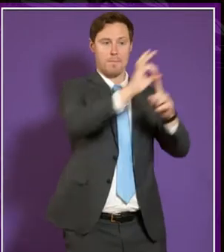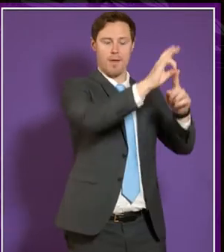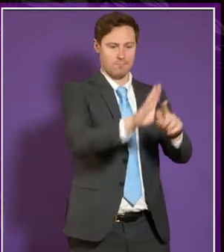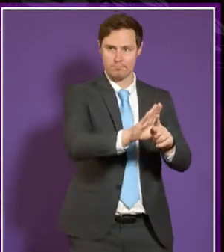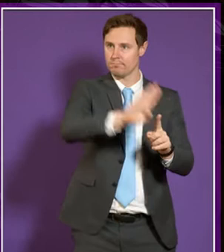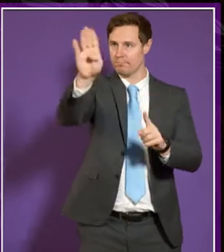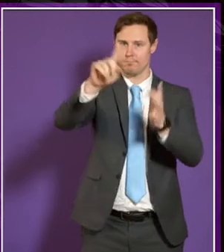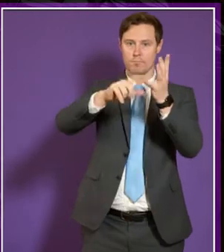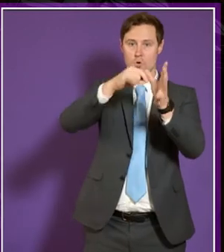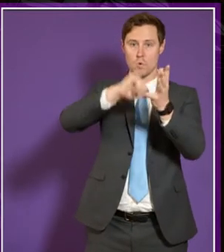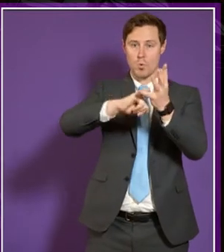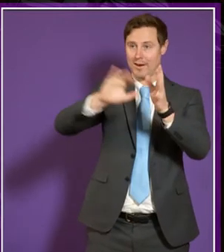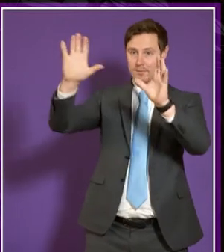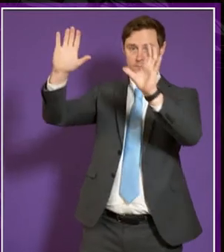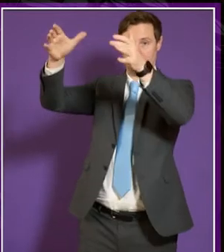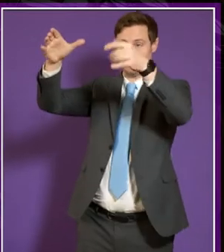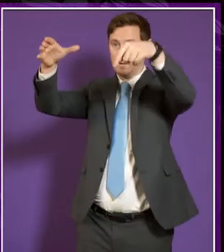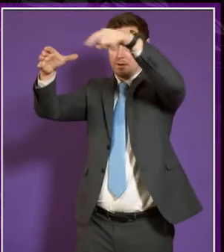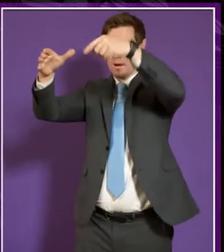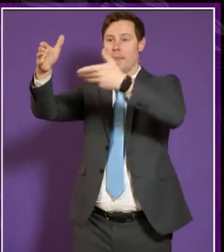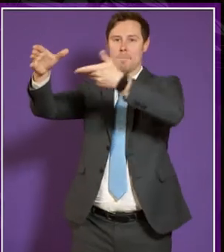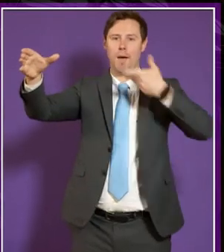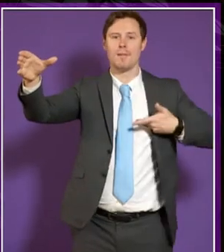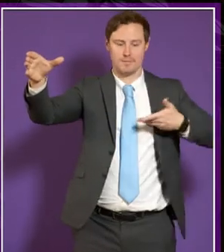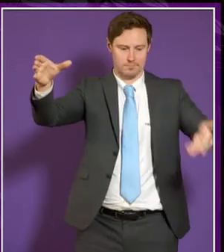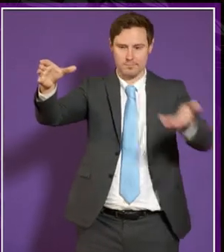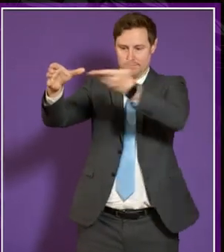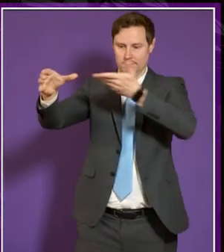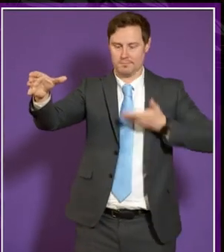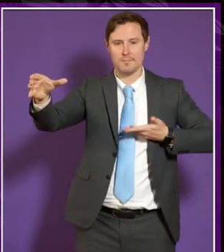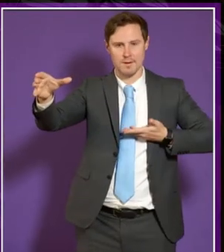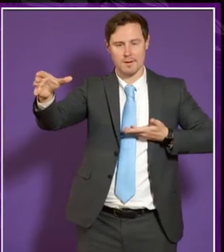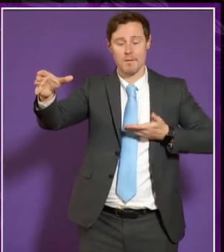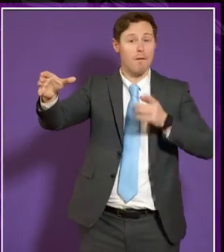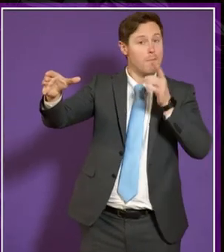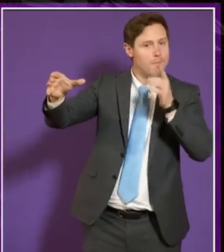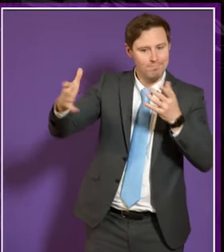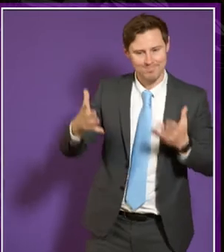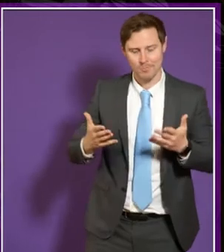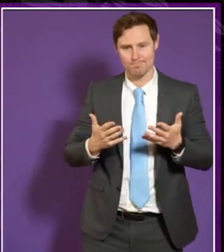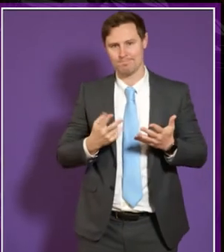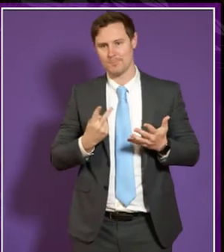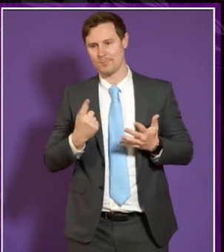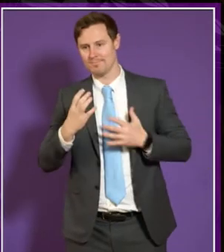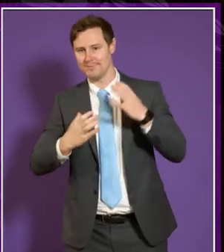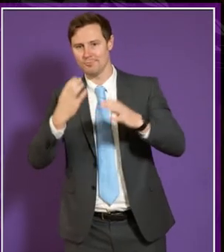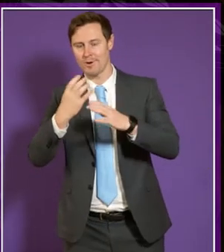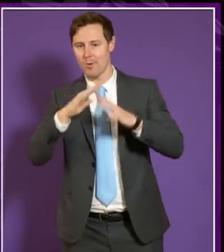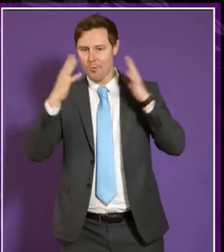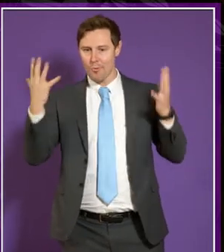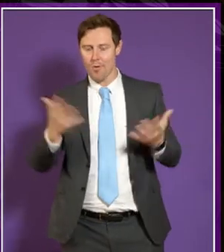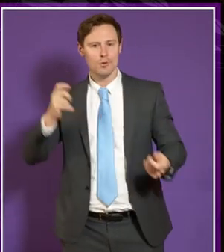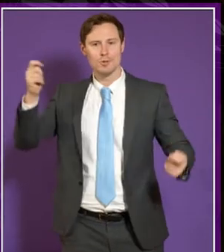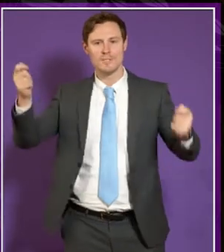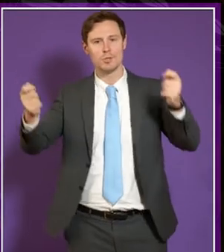and then the information is is is is passed on but obviously the world is changing we are looking